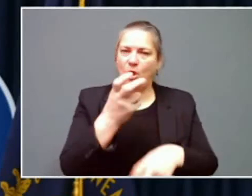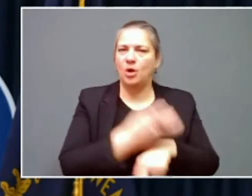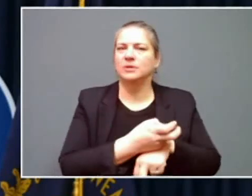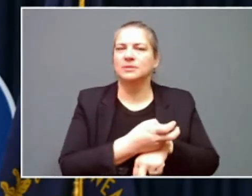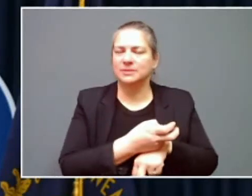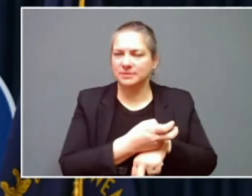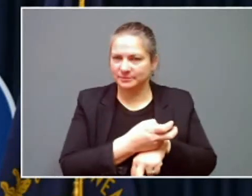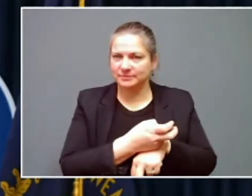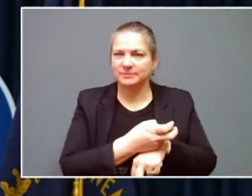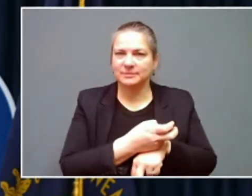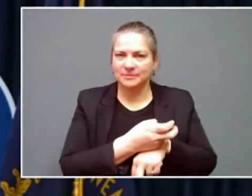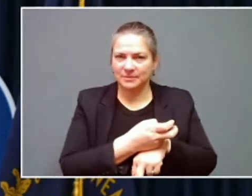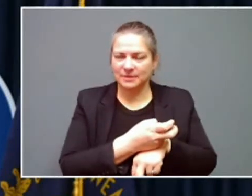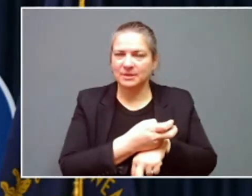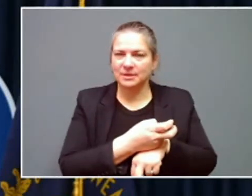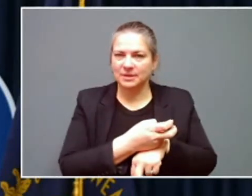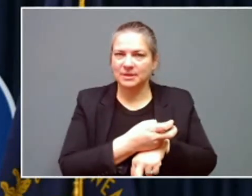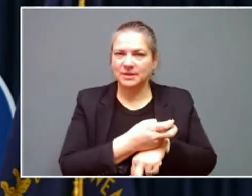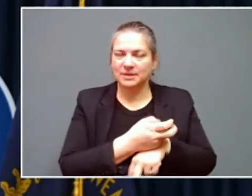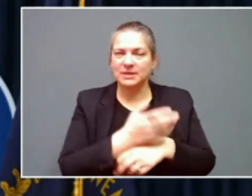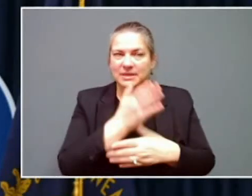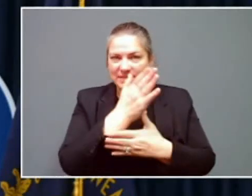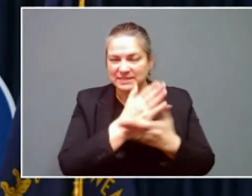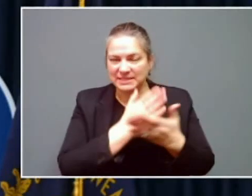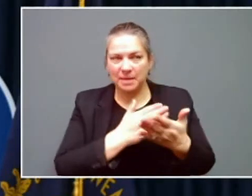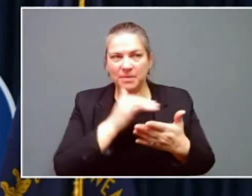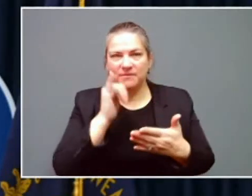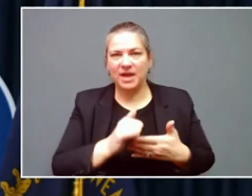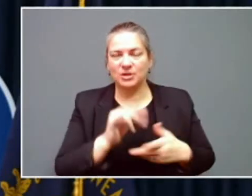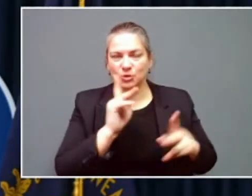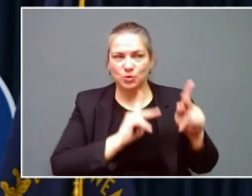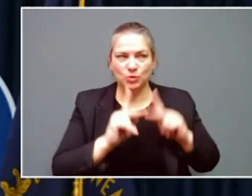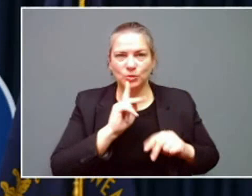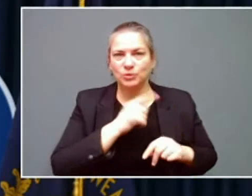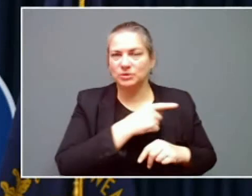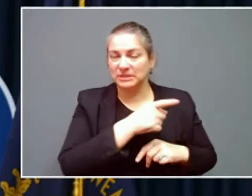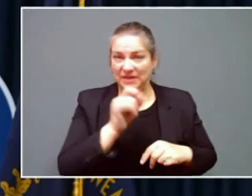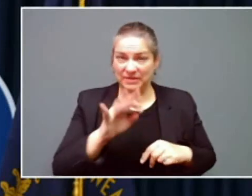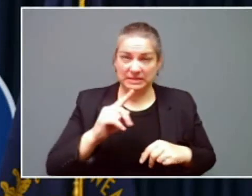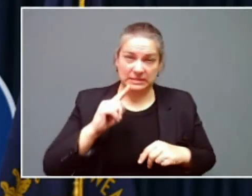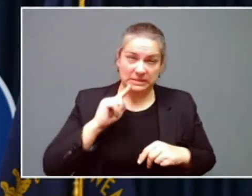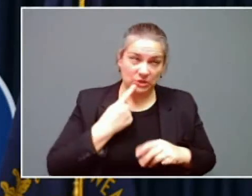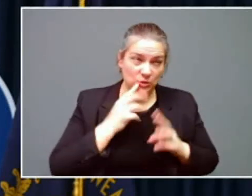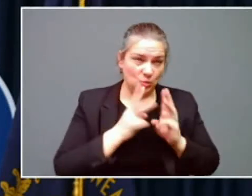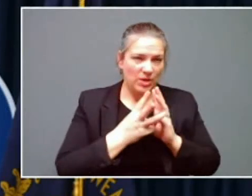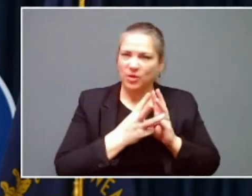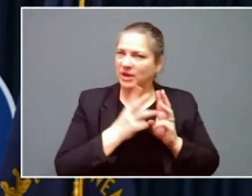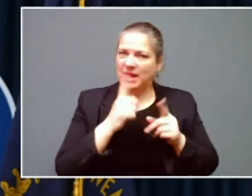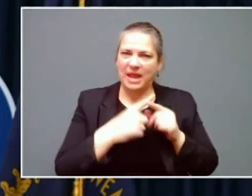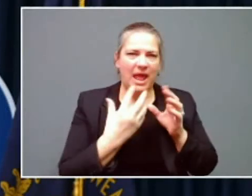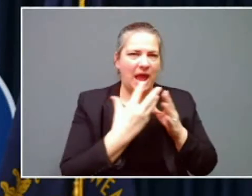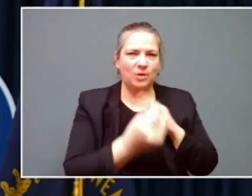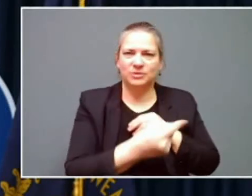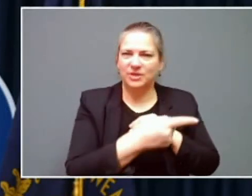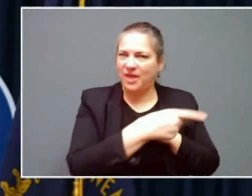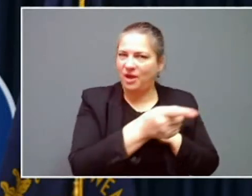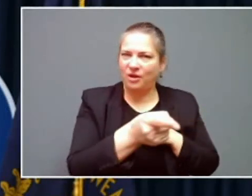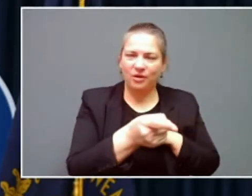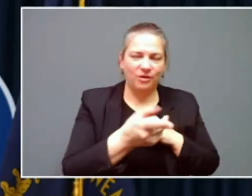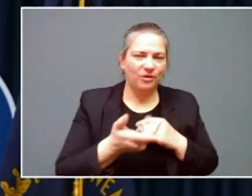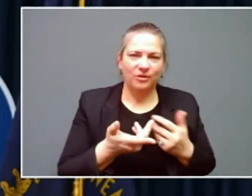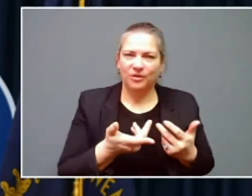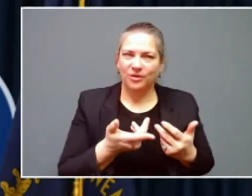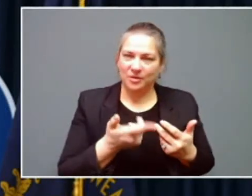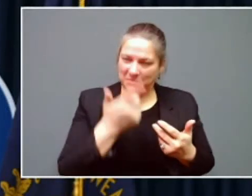that at least some of the crews, if we are having a serious weather event, will not be out for their own safety.